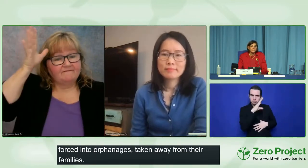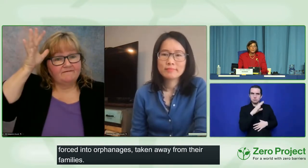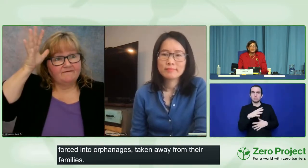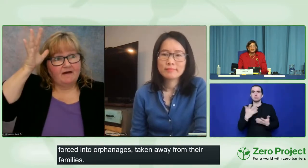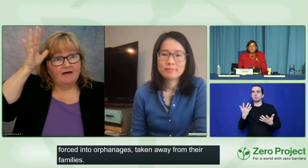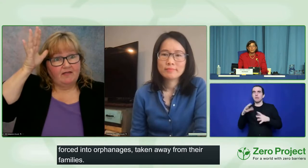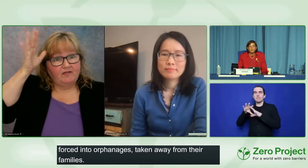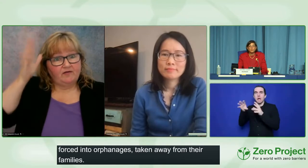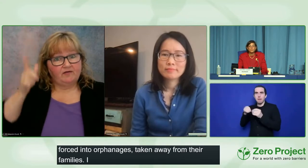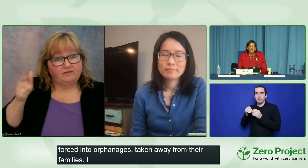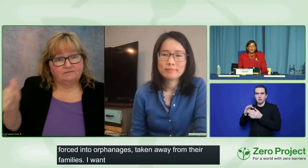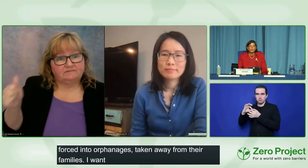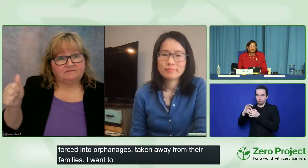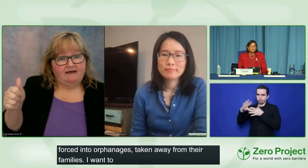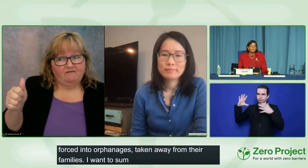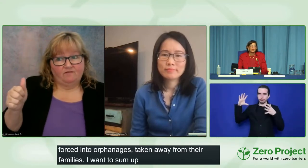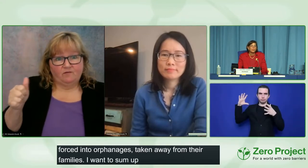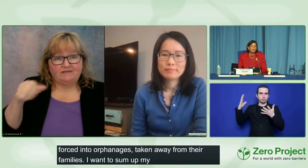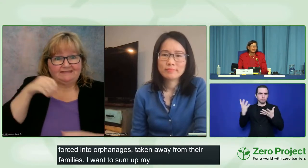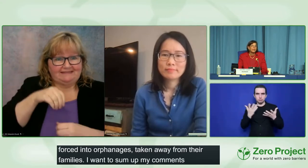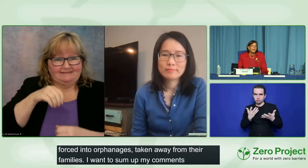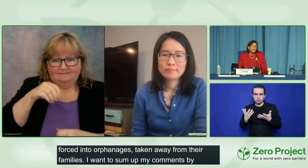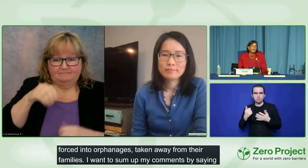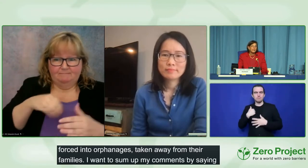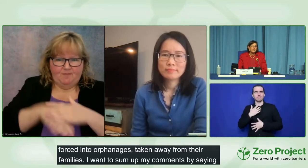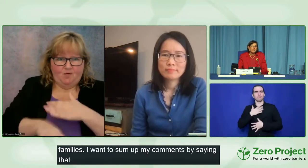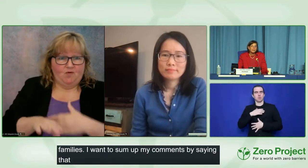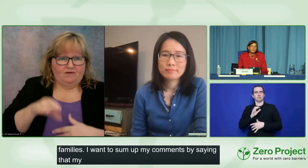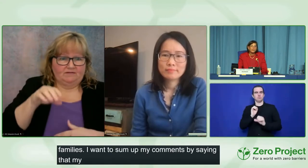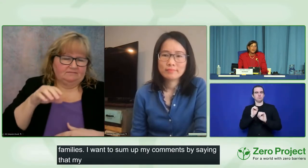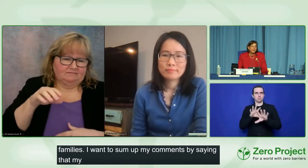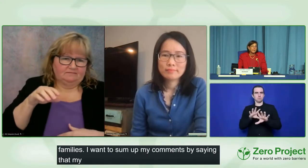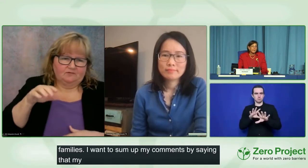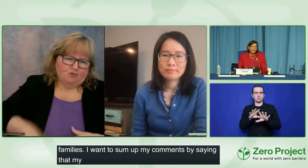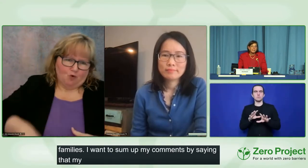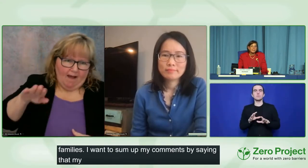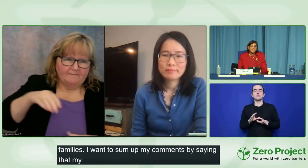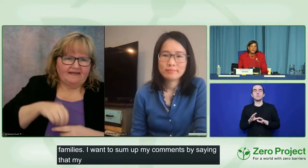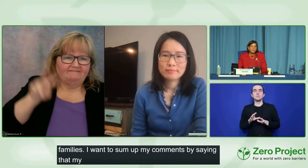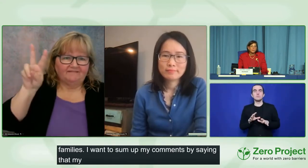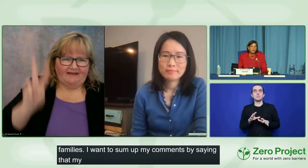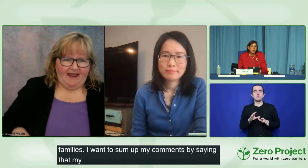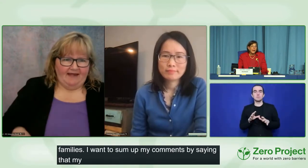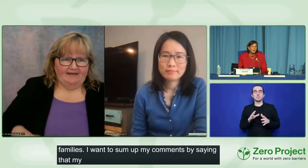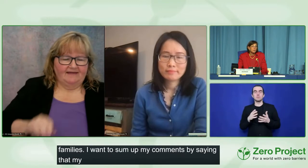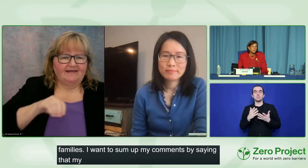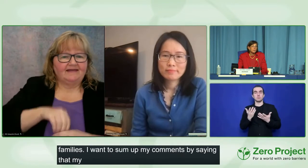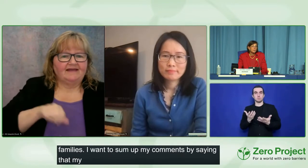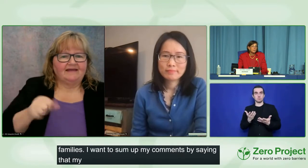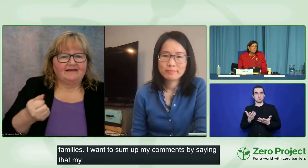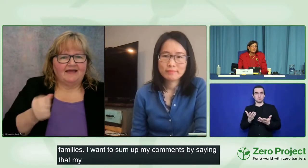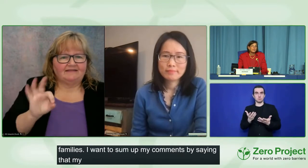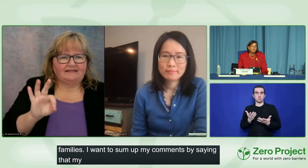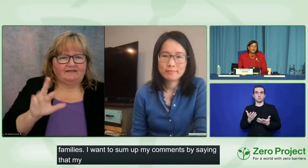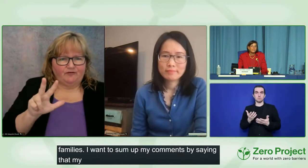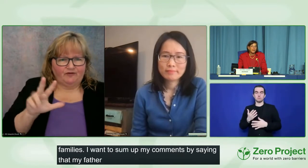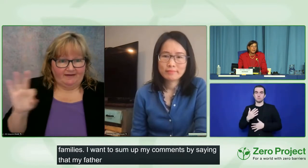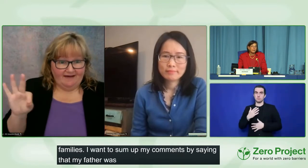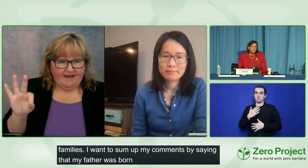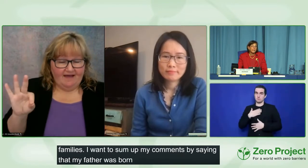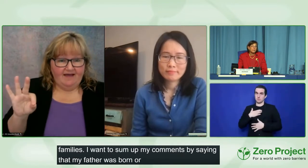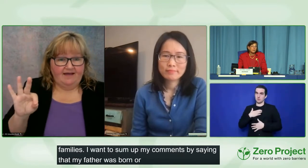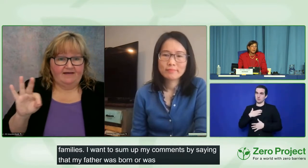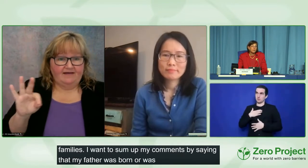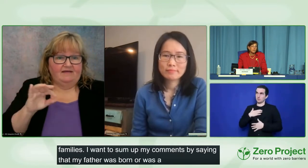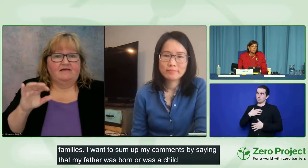a child in this city of Vienna. In 1939, the Nazis came to our house to my